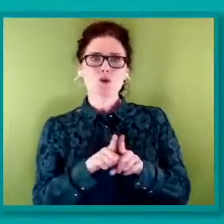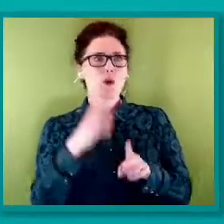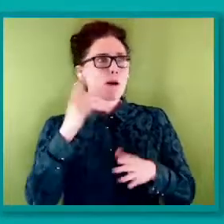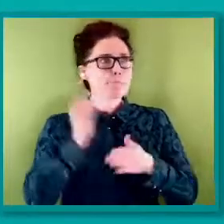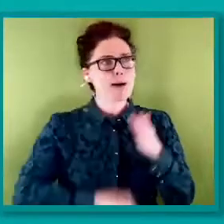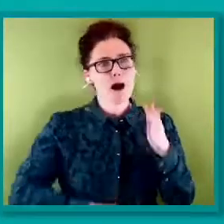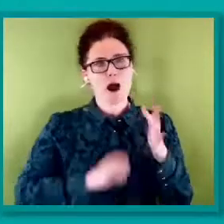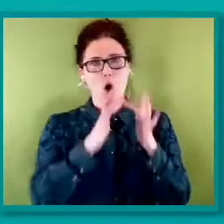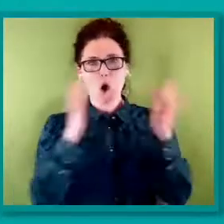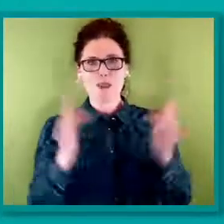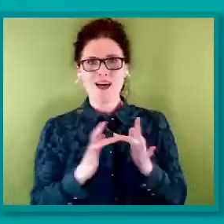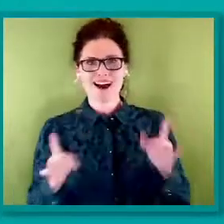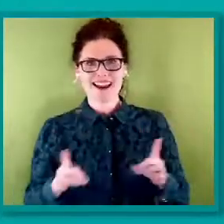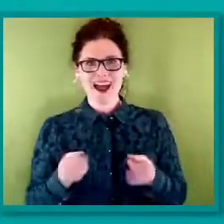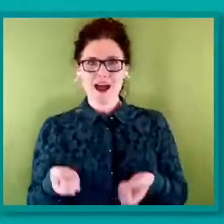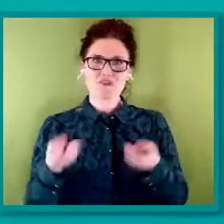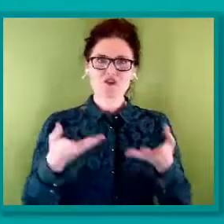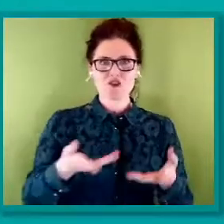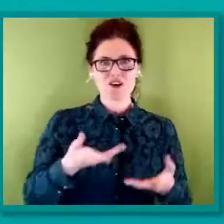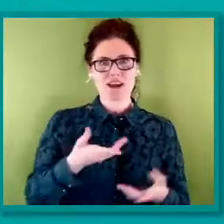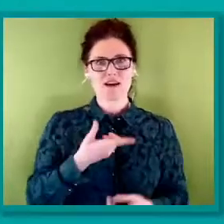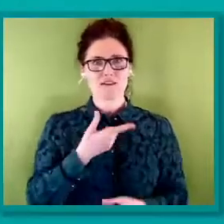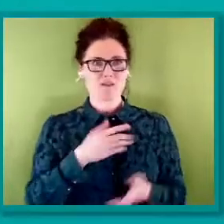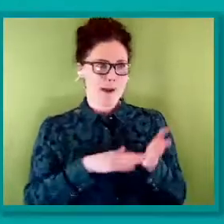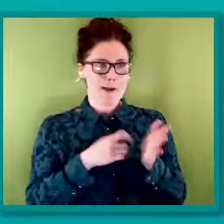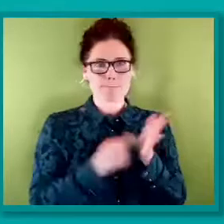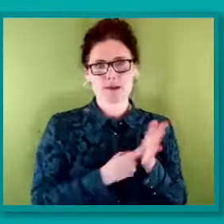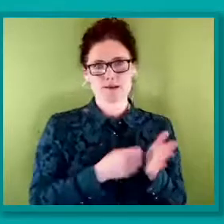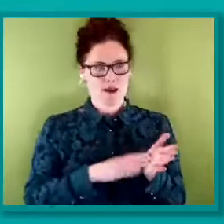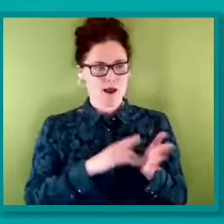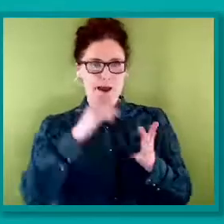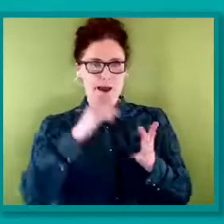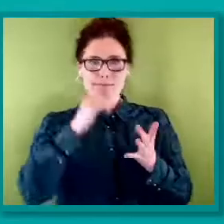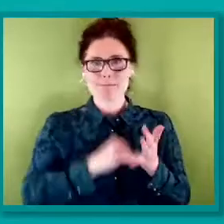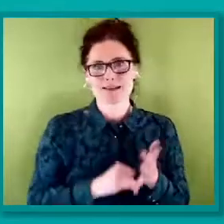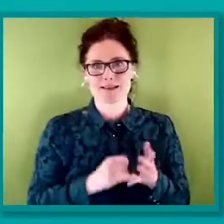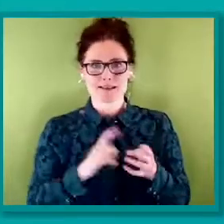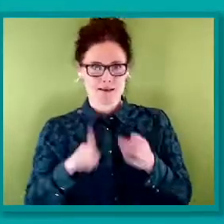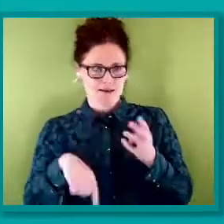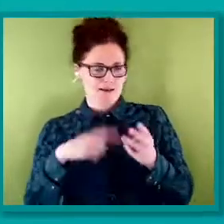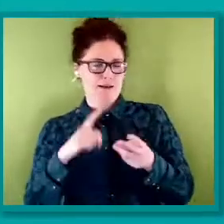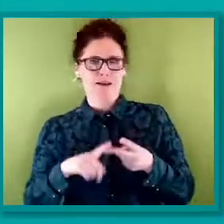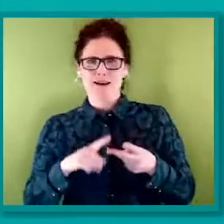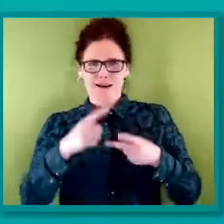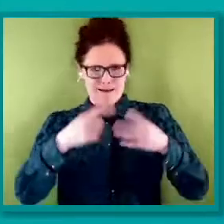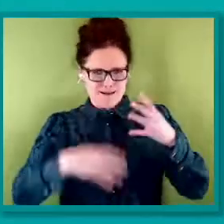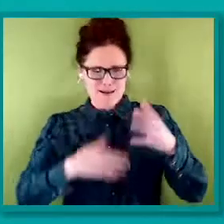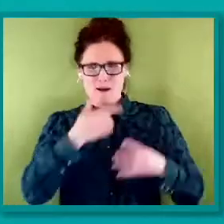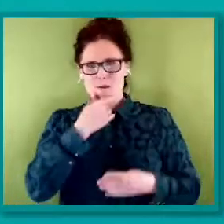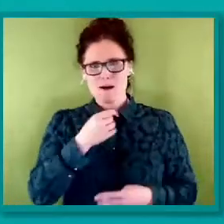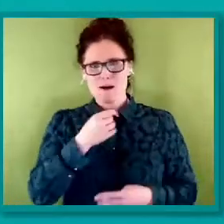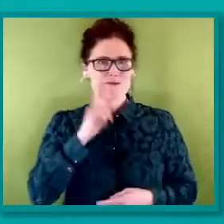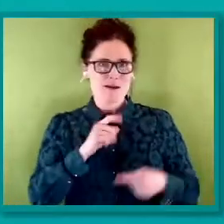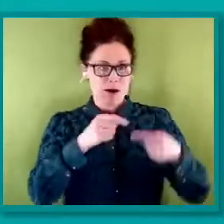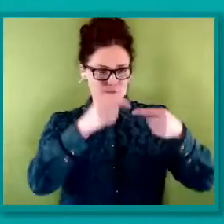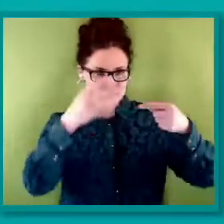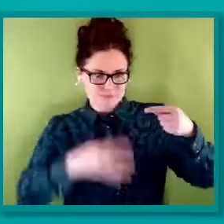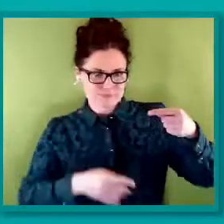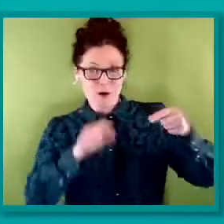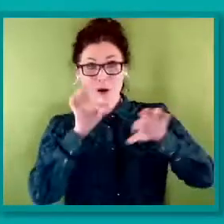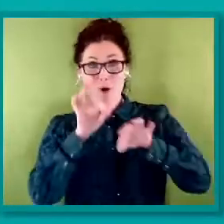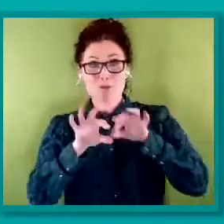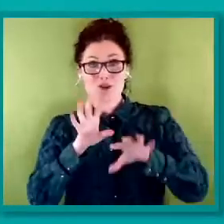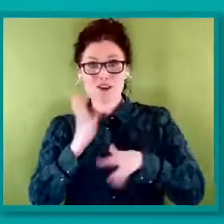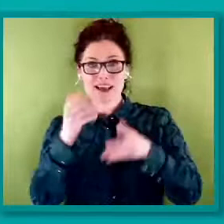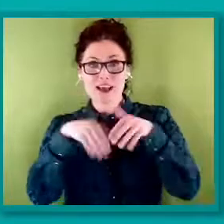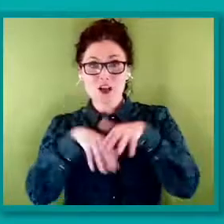Why? And do they provide drop down boxes which are inclusive? No. I've been known to